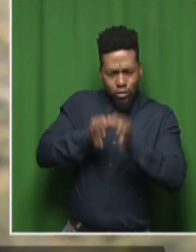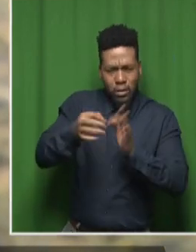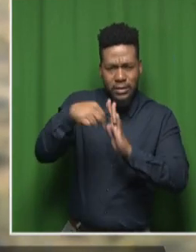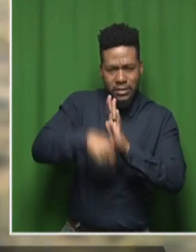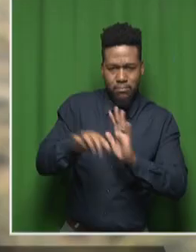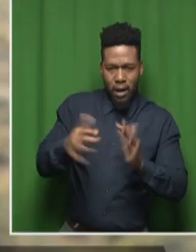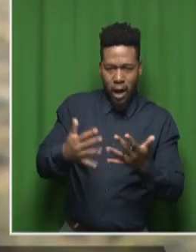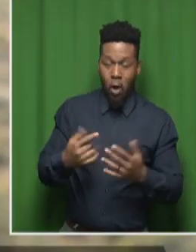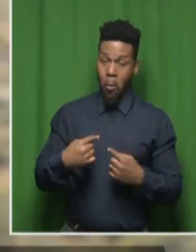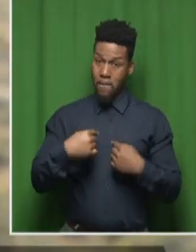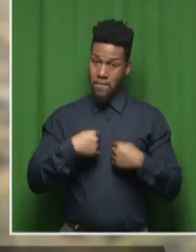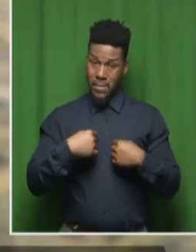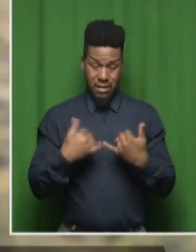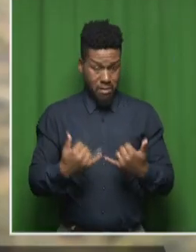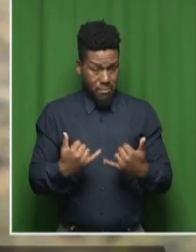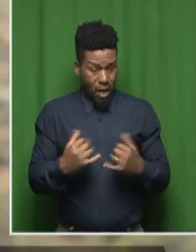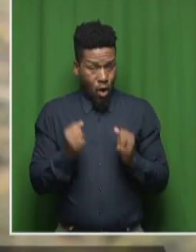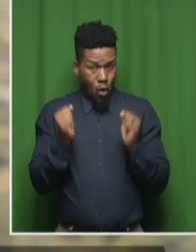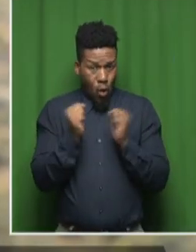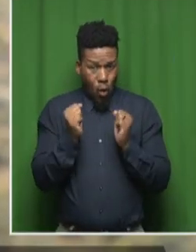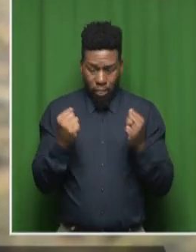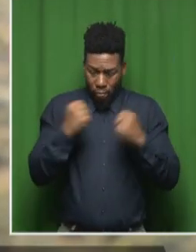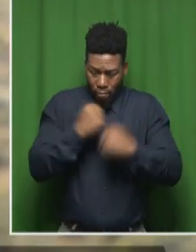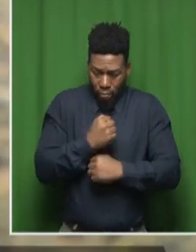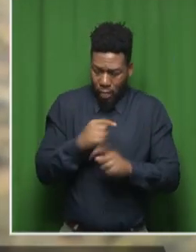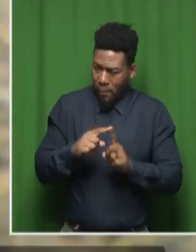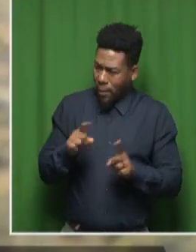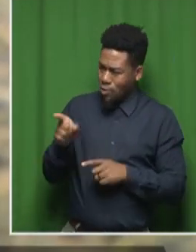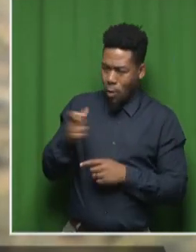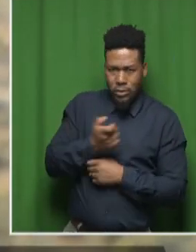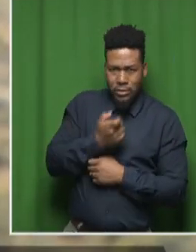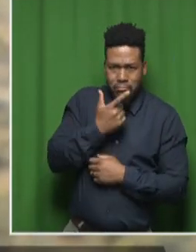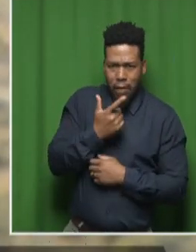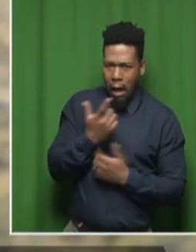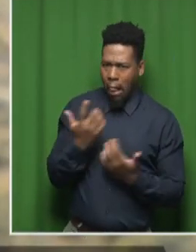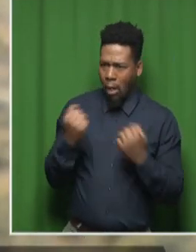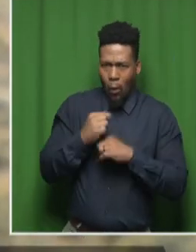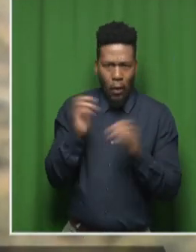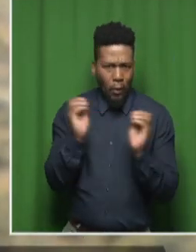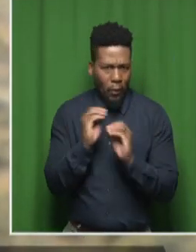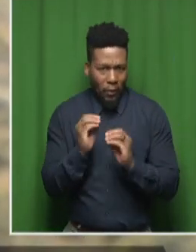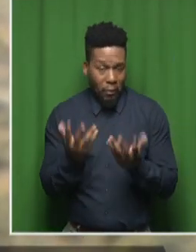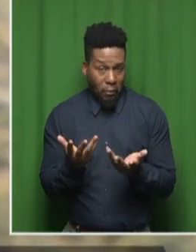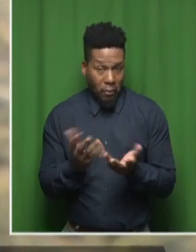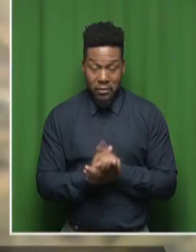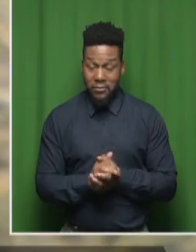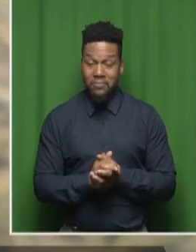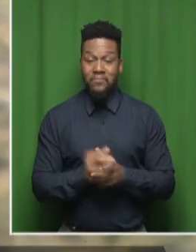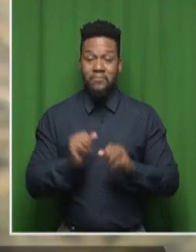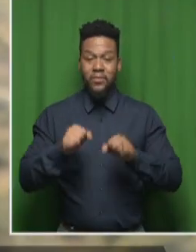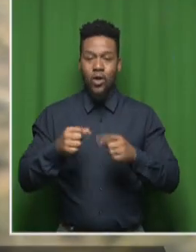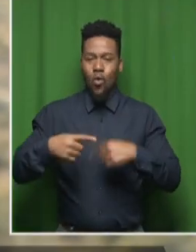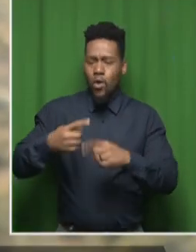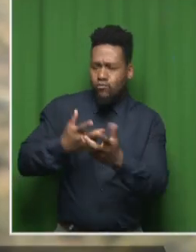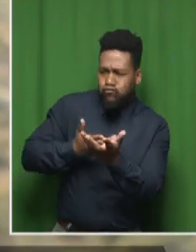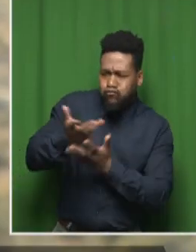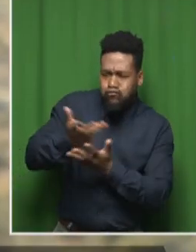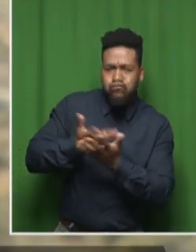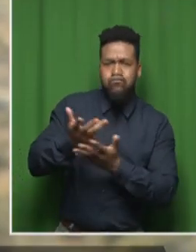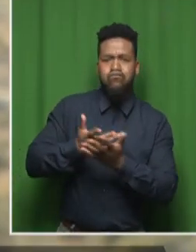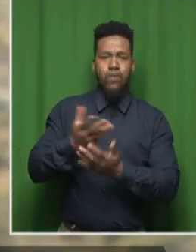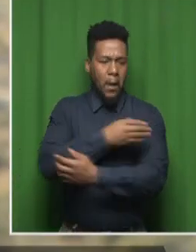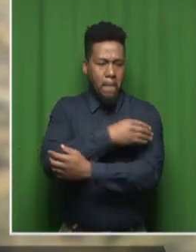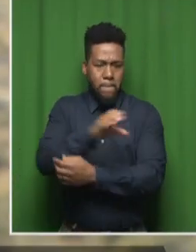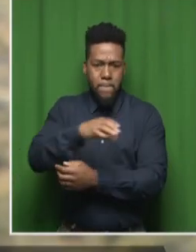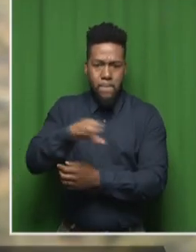wearing, you know, as the clothing. But anyway, a bright smile brightened up the day this morning. We were just chatting about some of the empowerment initiatives.